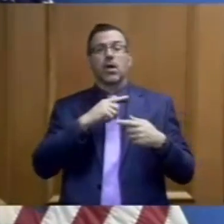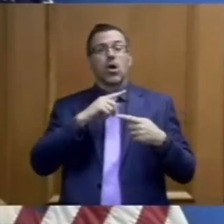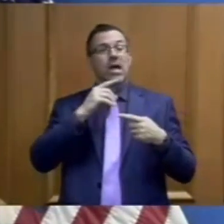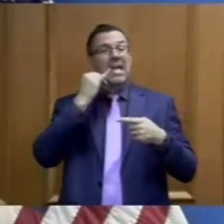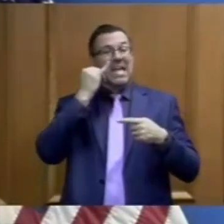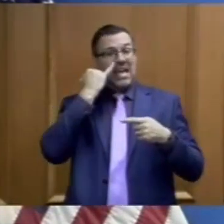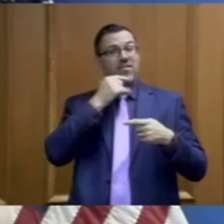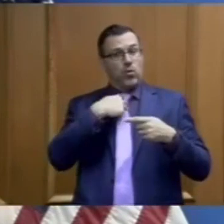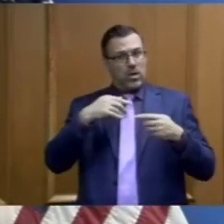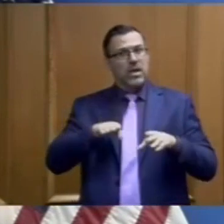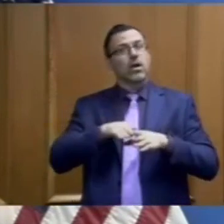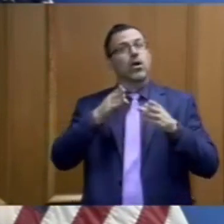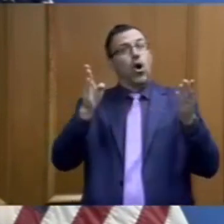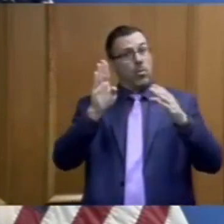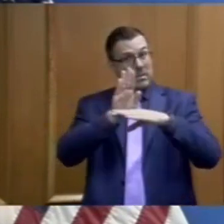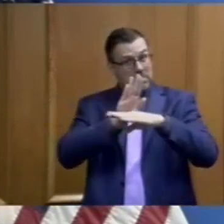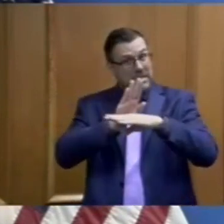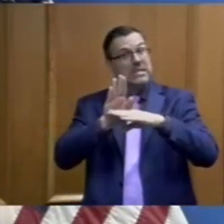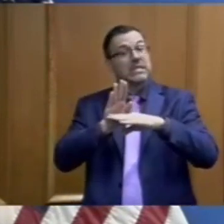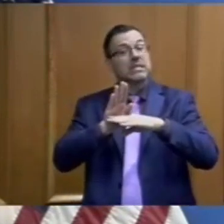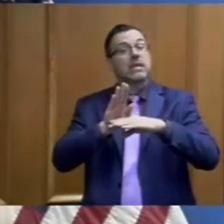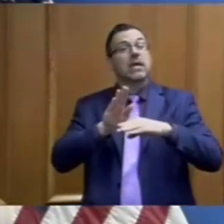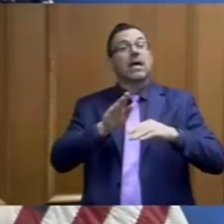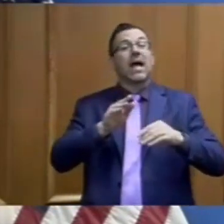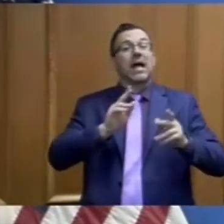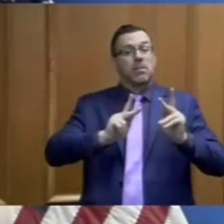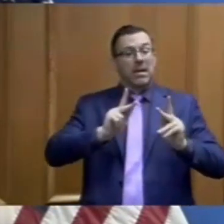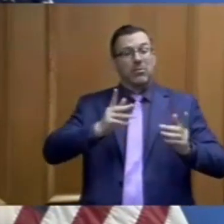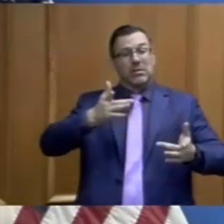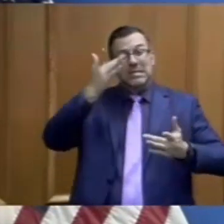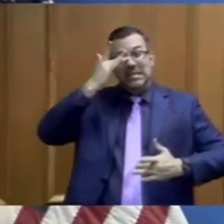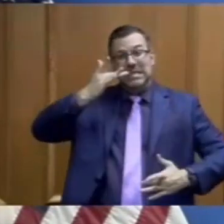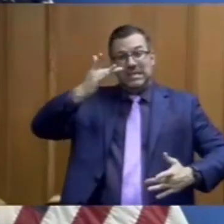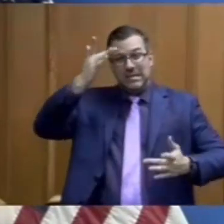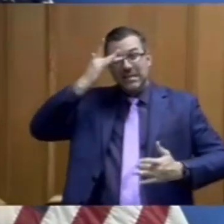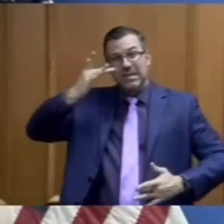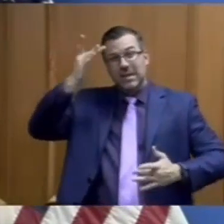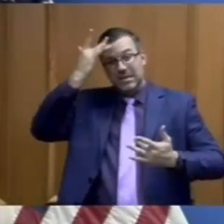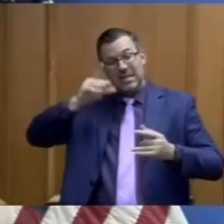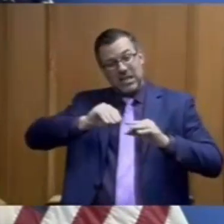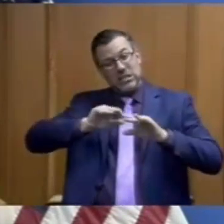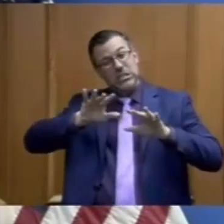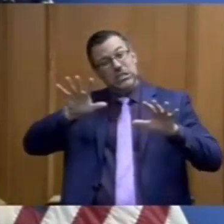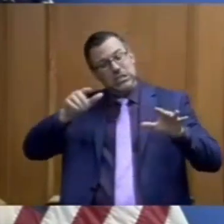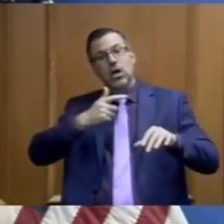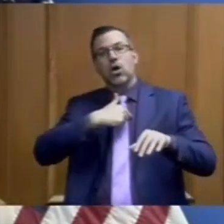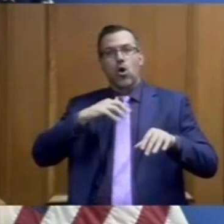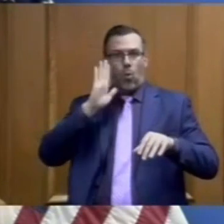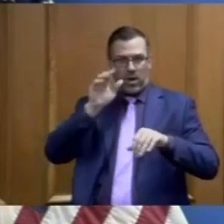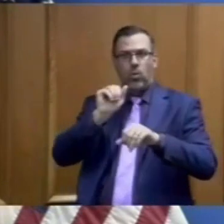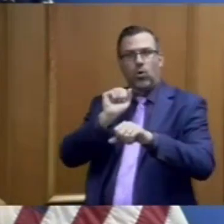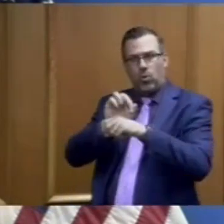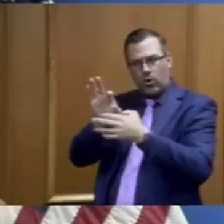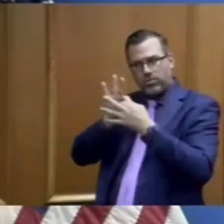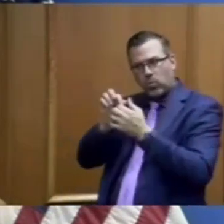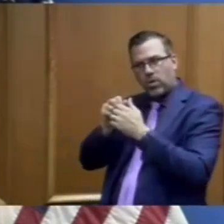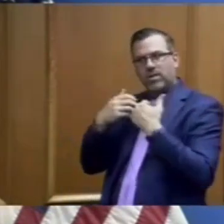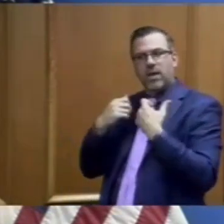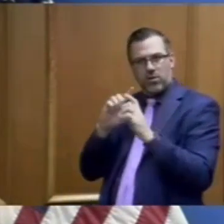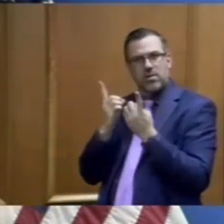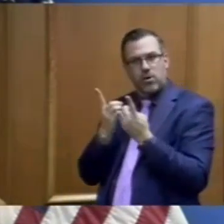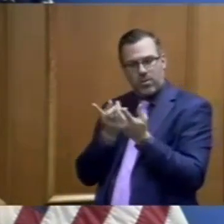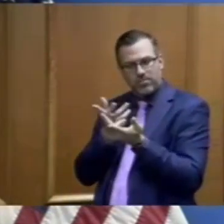in cases that presents a particular level of danger in a county. Then we'll work with that health department to make adjustments